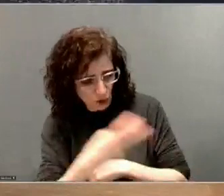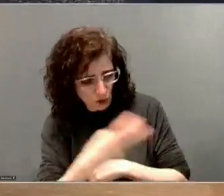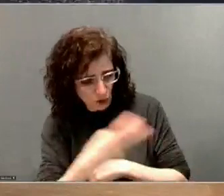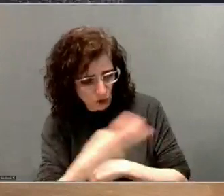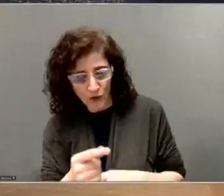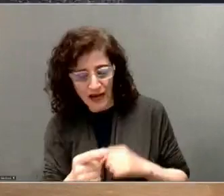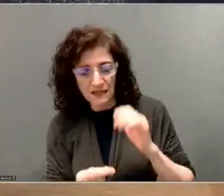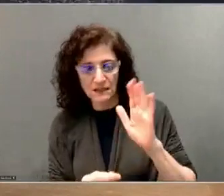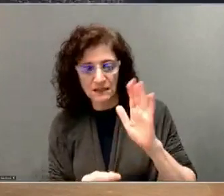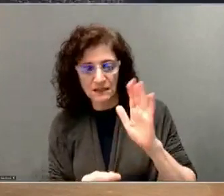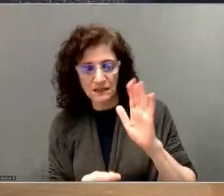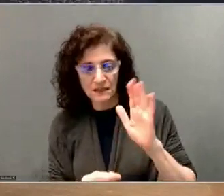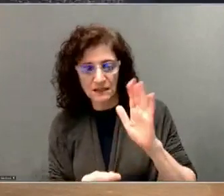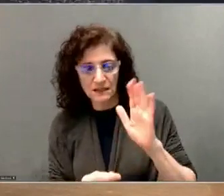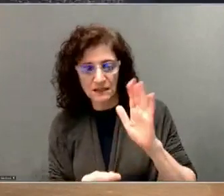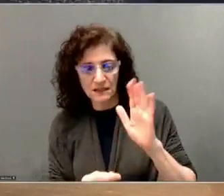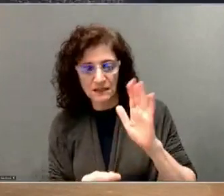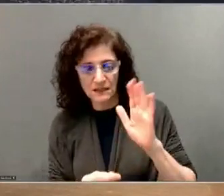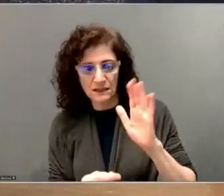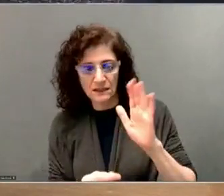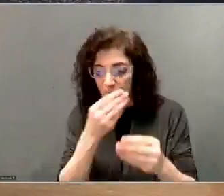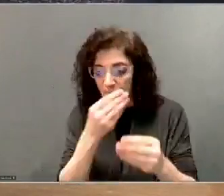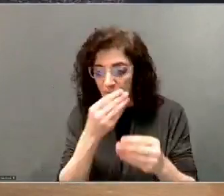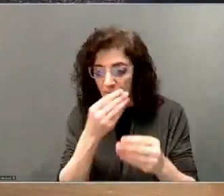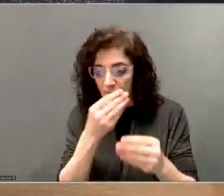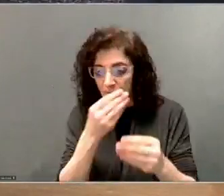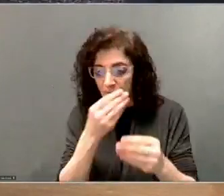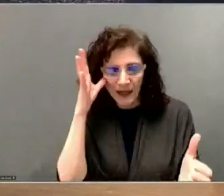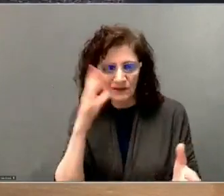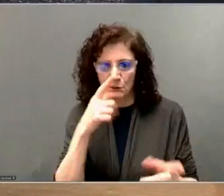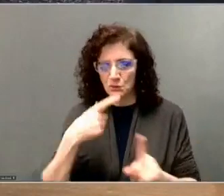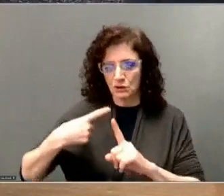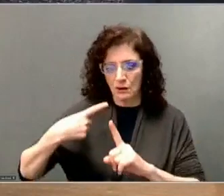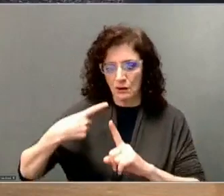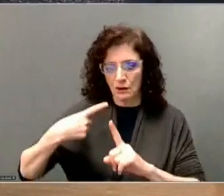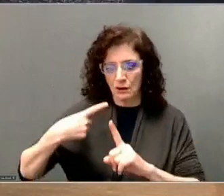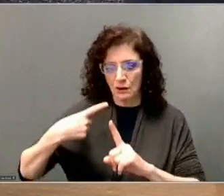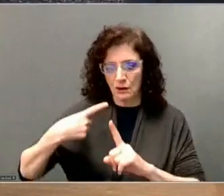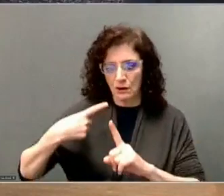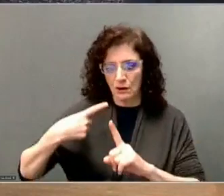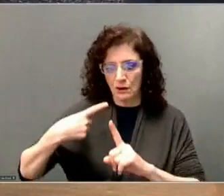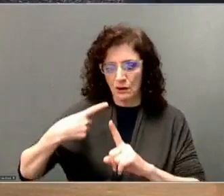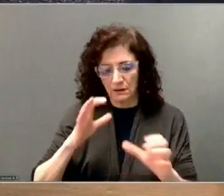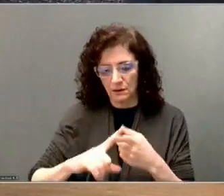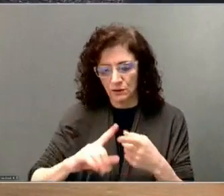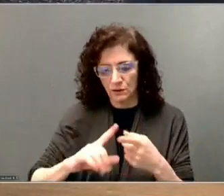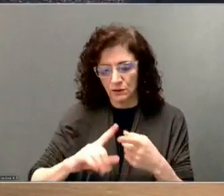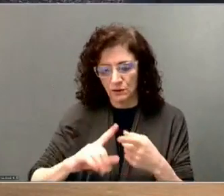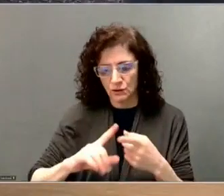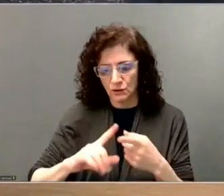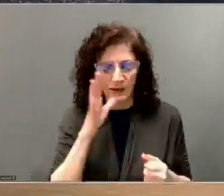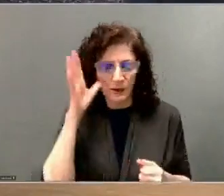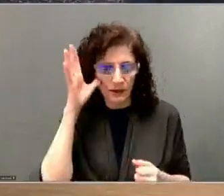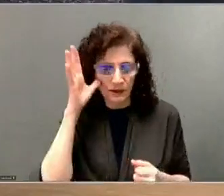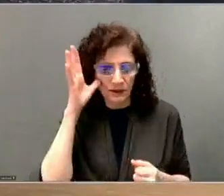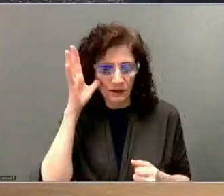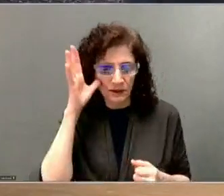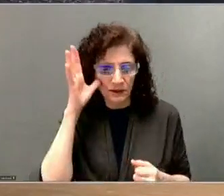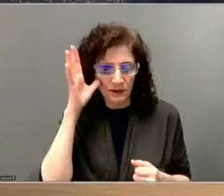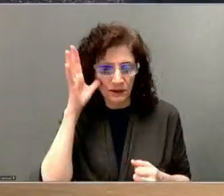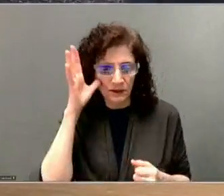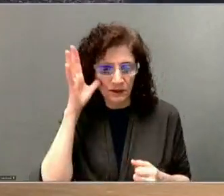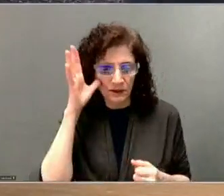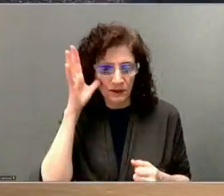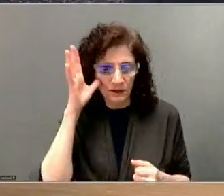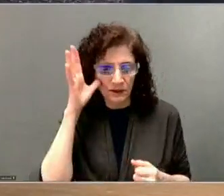didn't go home in a way that was very positive. And so I think that with HB